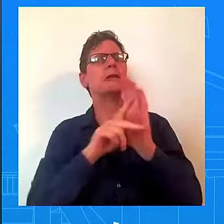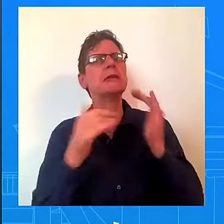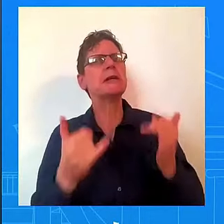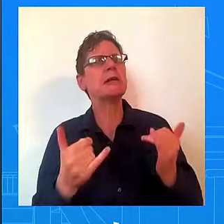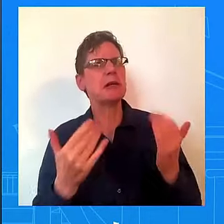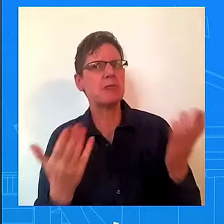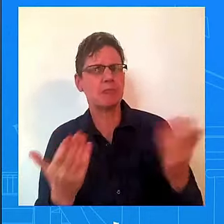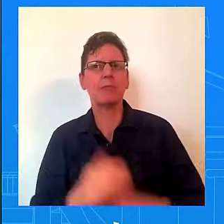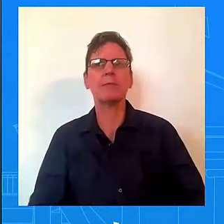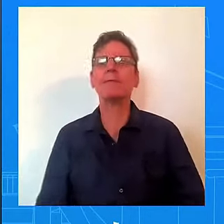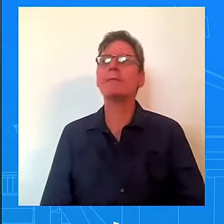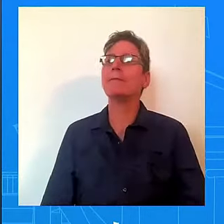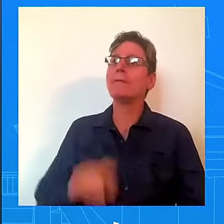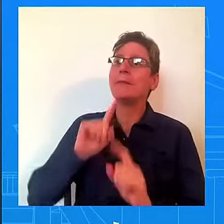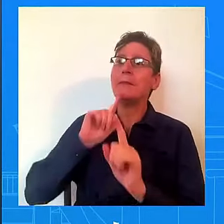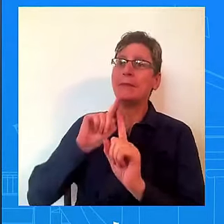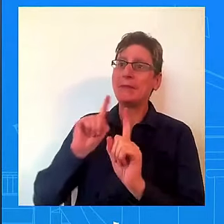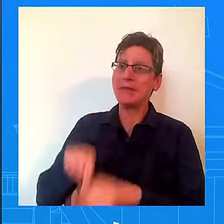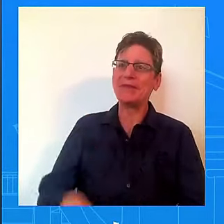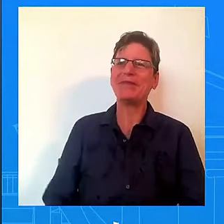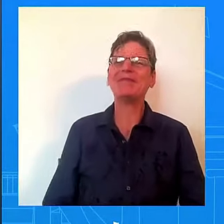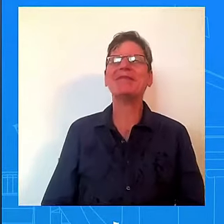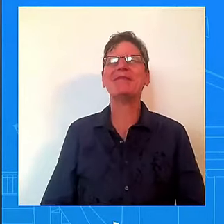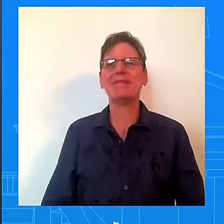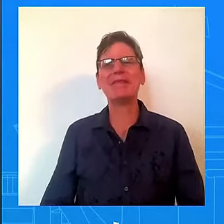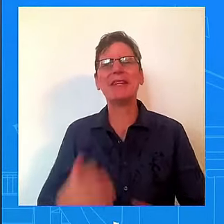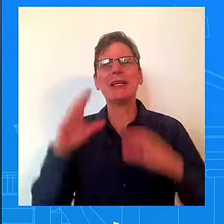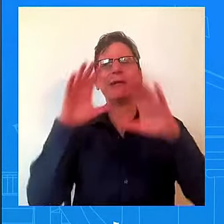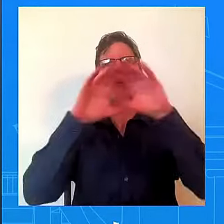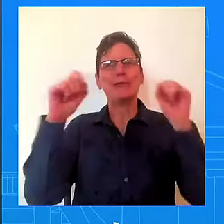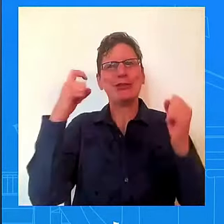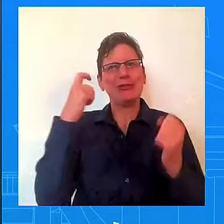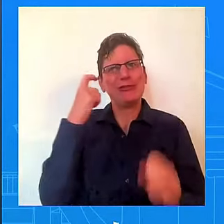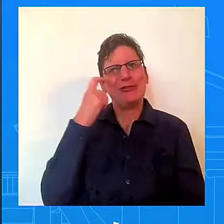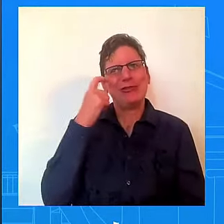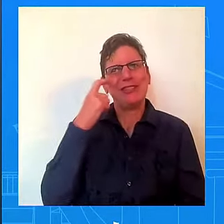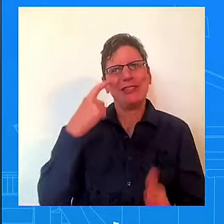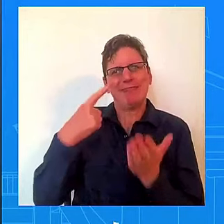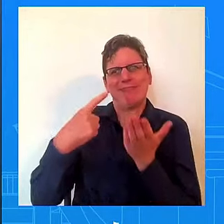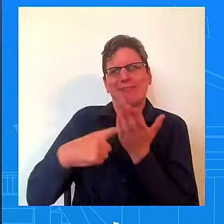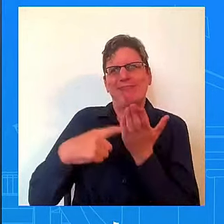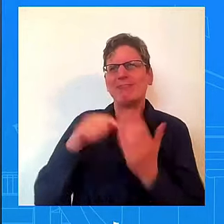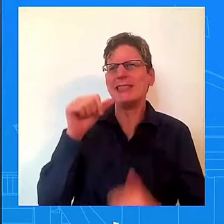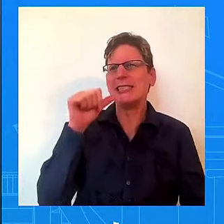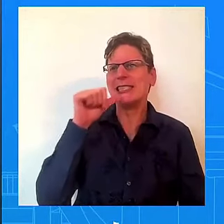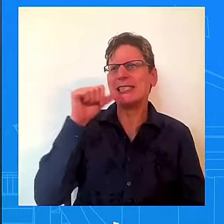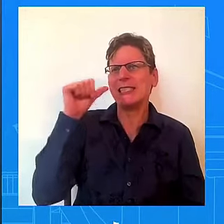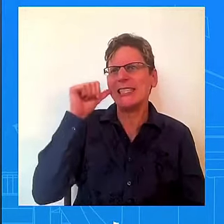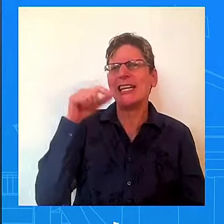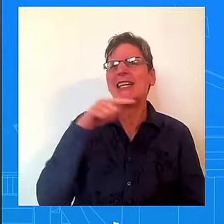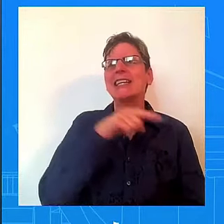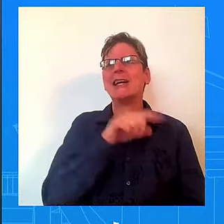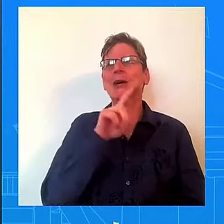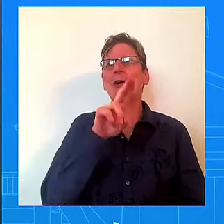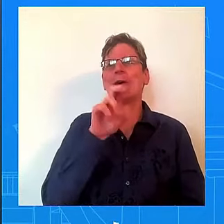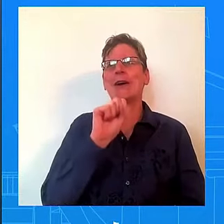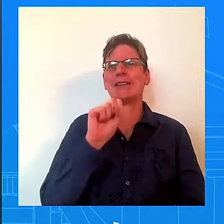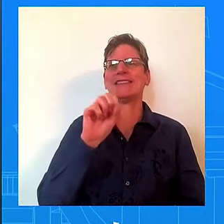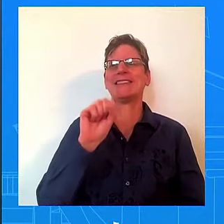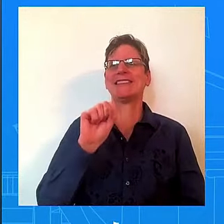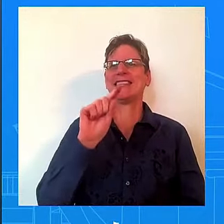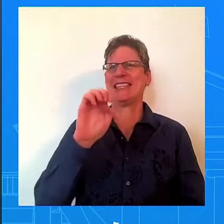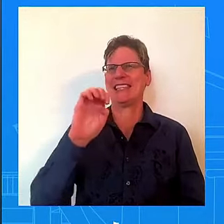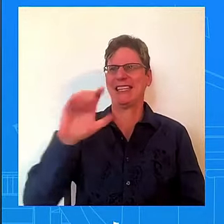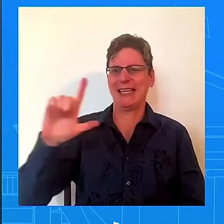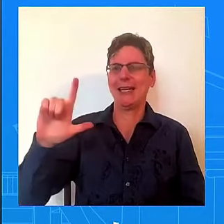spoken about it multiple times as recently as yesterday. U.S. Steel is an iconic United States company